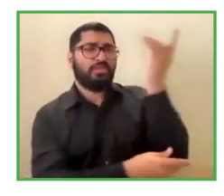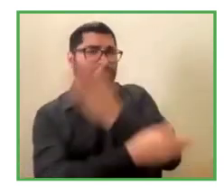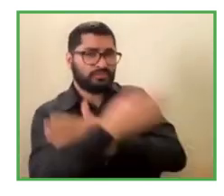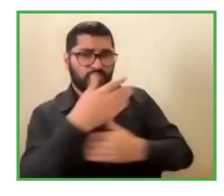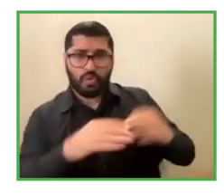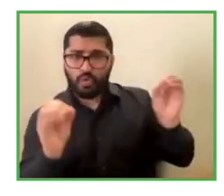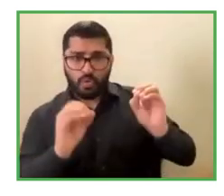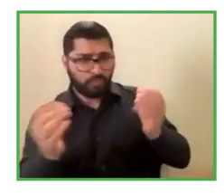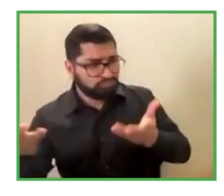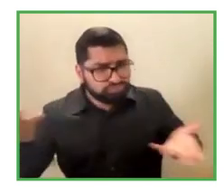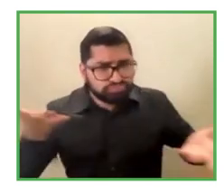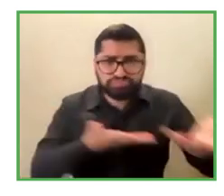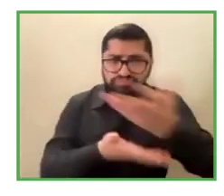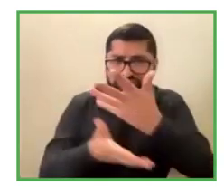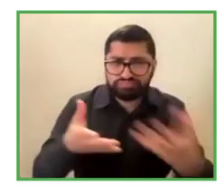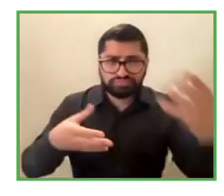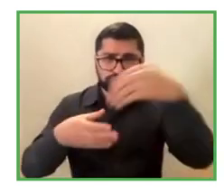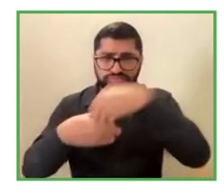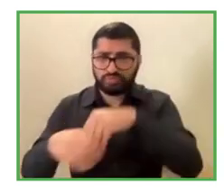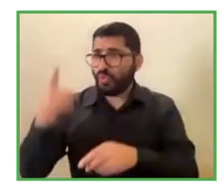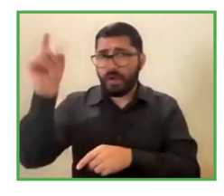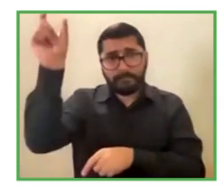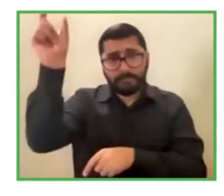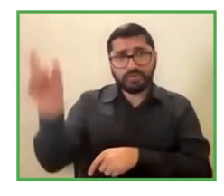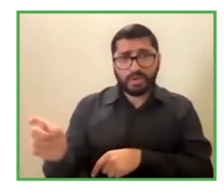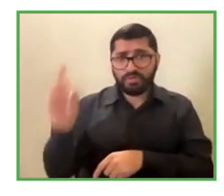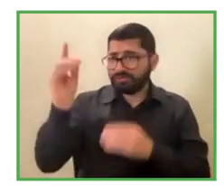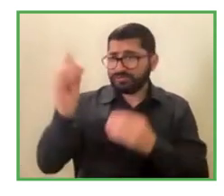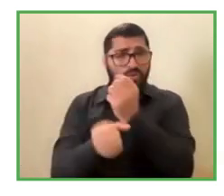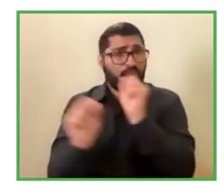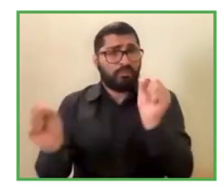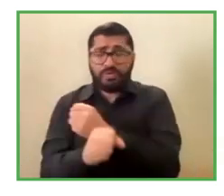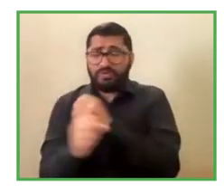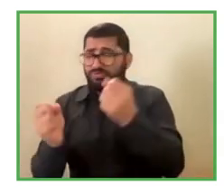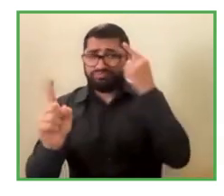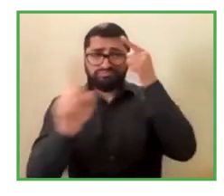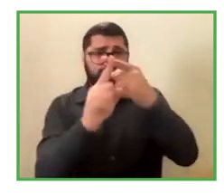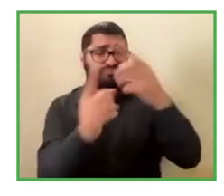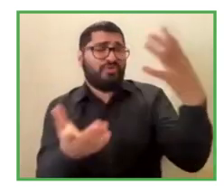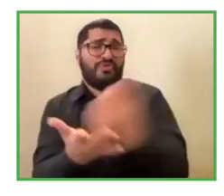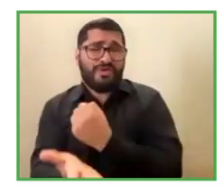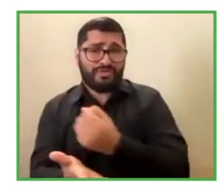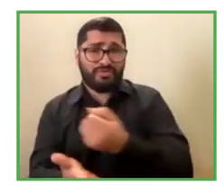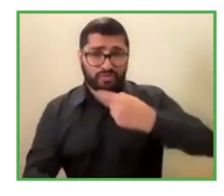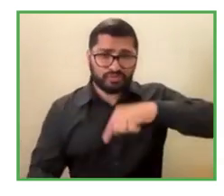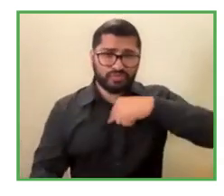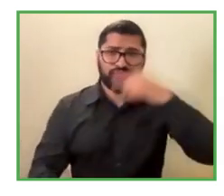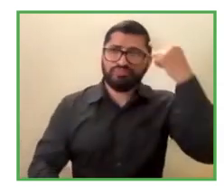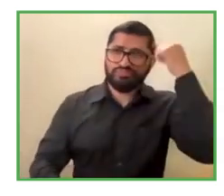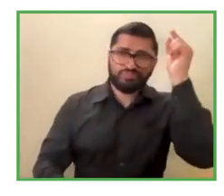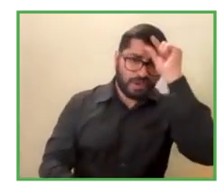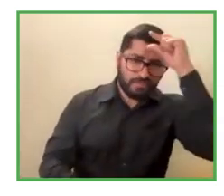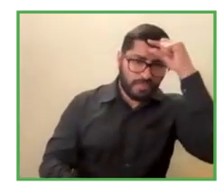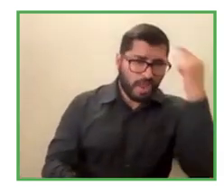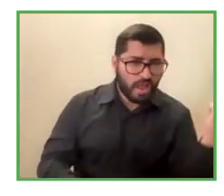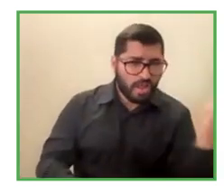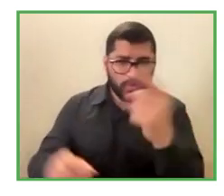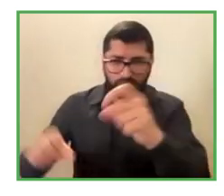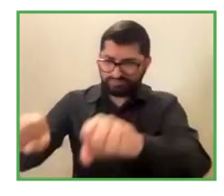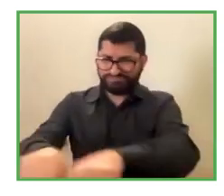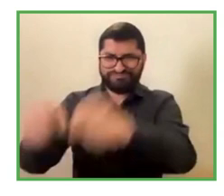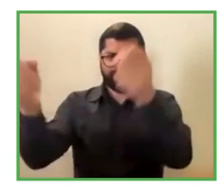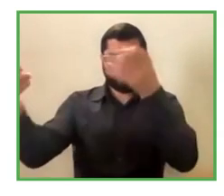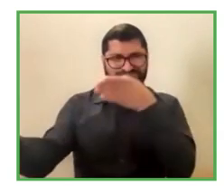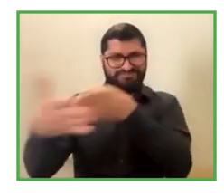you know, break those kind of notions and et cetera. No matter what, somebody may be a software programmer, but the person may